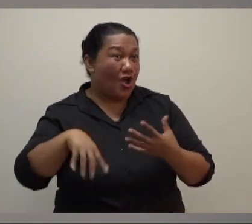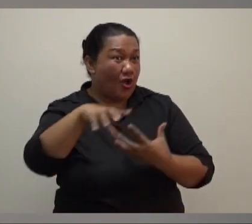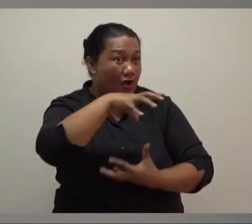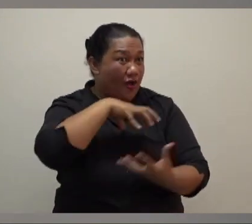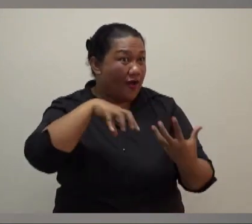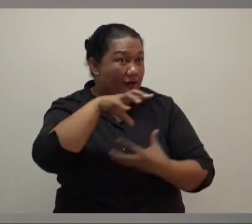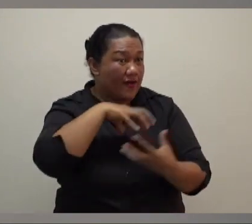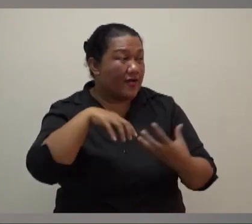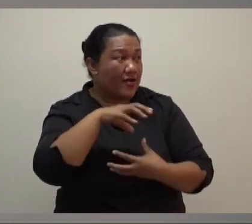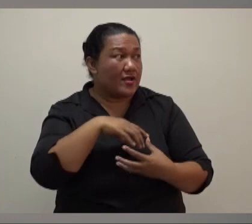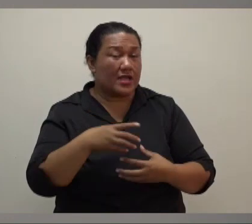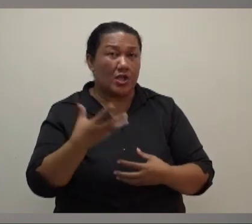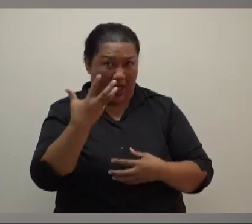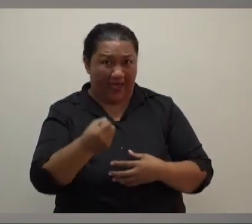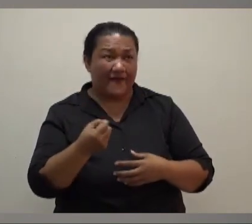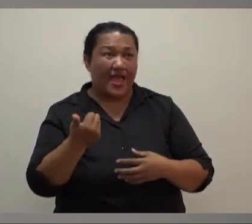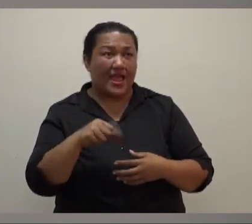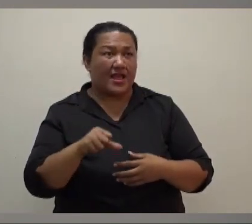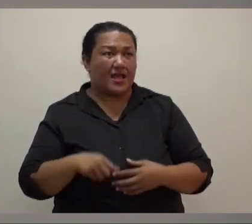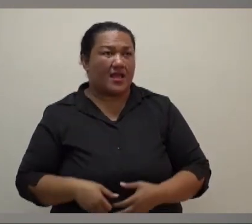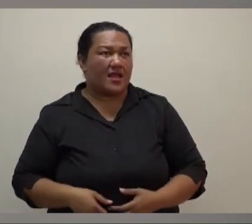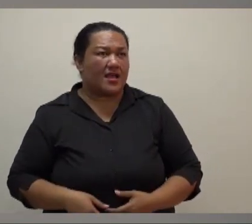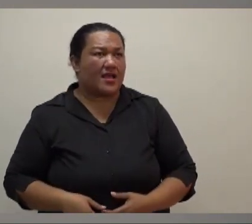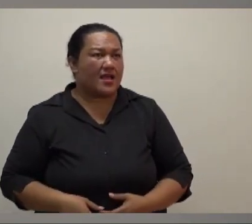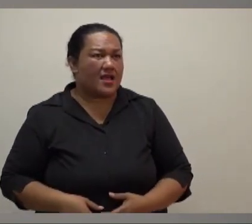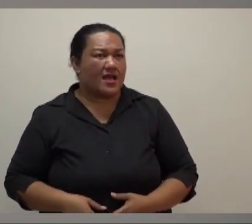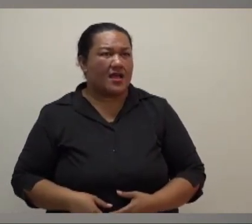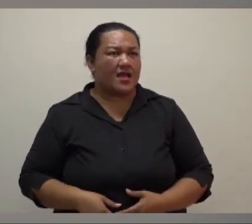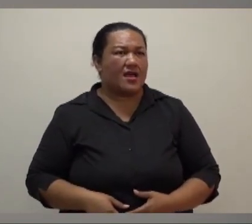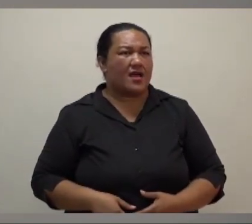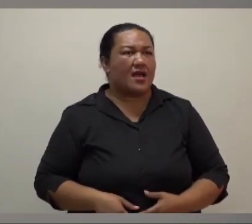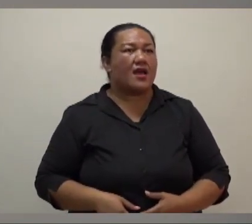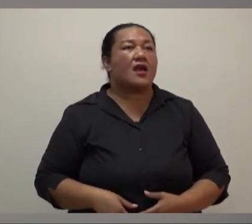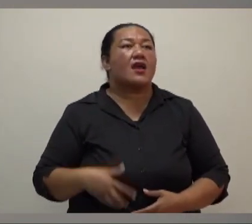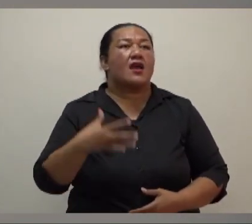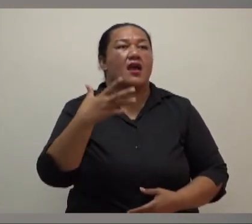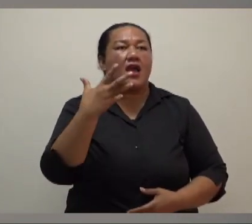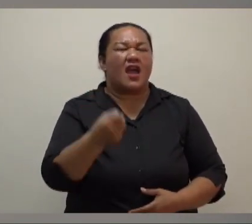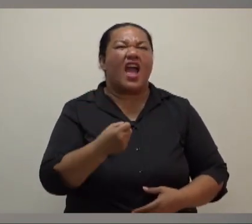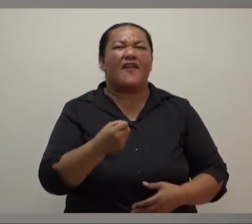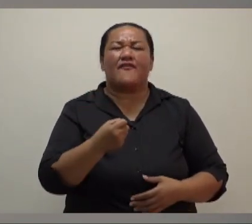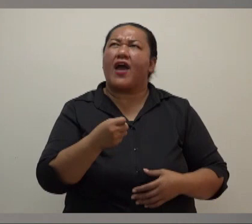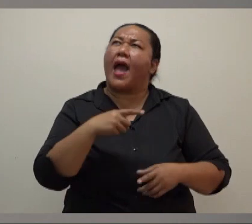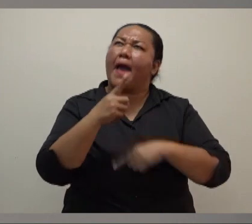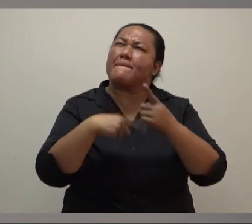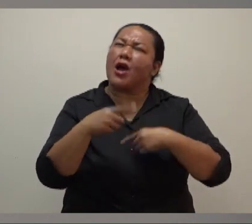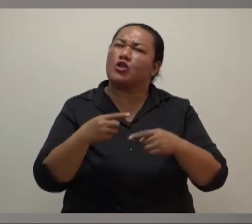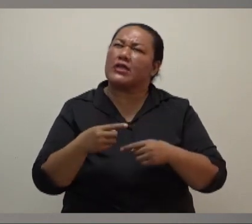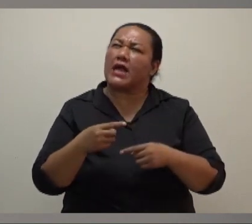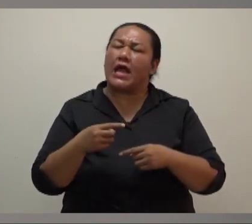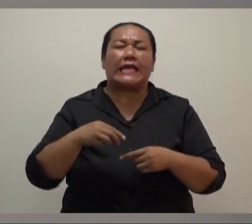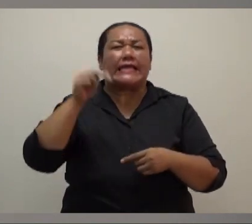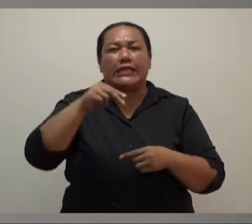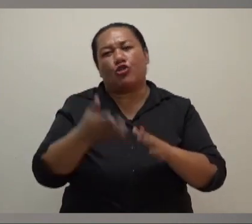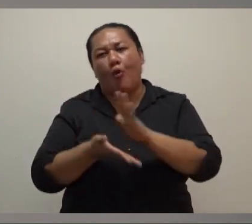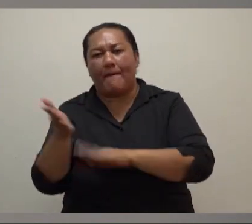to get your comment on that? Sorry, I didn't get your comment. Agnid Dostig has been saying that teachers should not have been told to go back to school while the schools were shut because of the